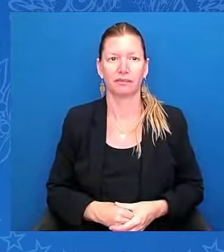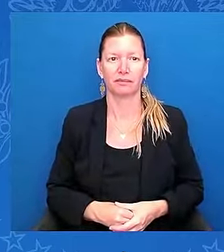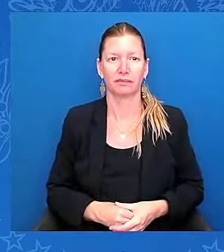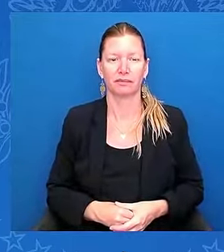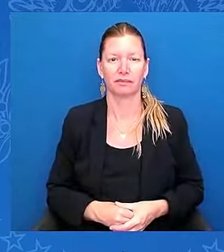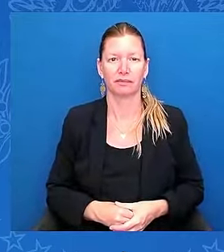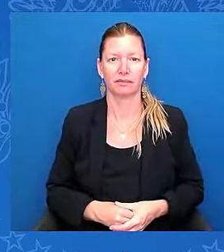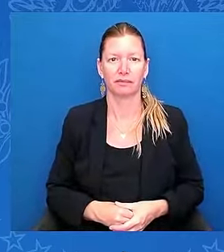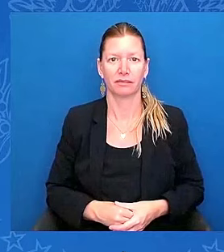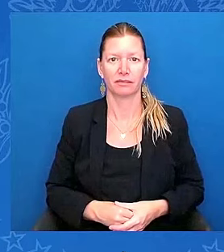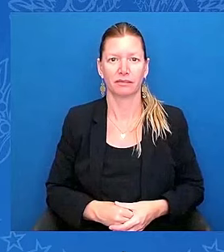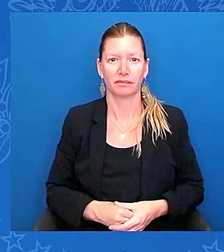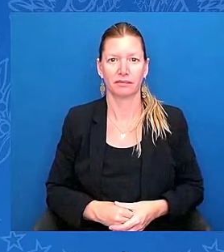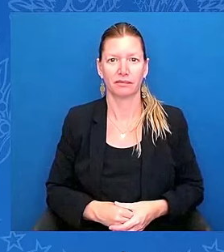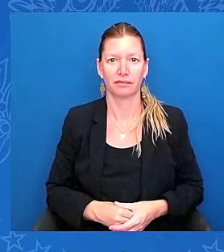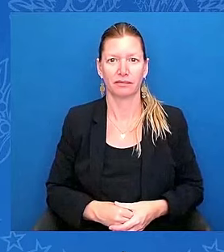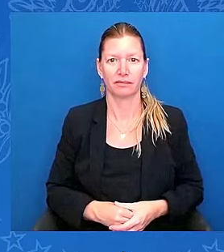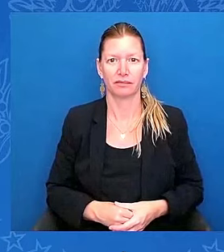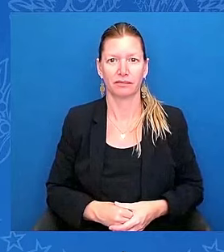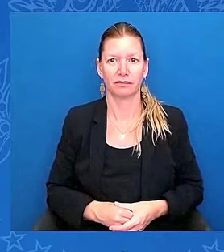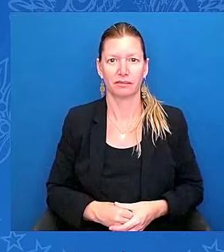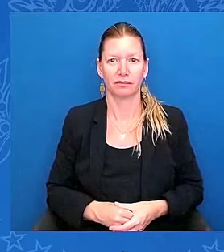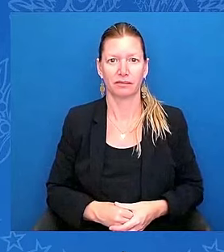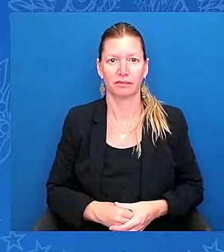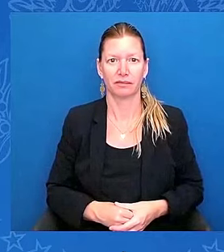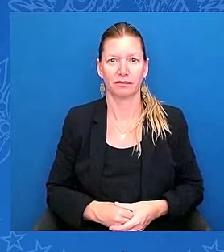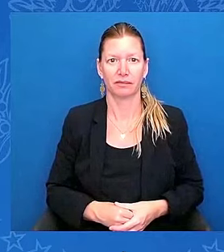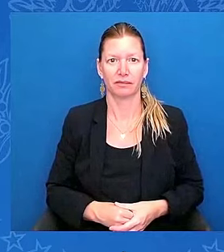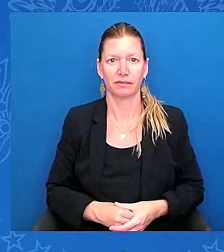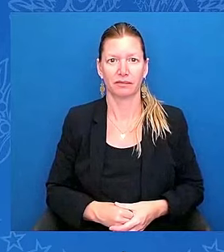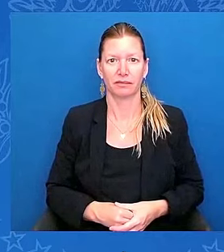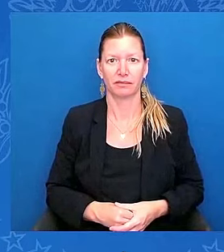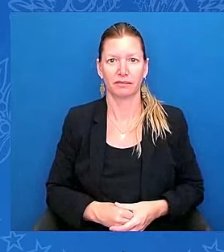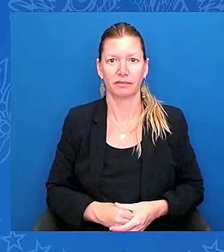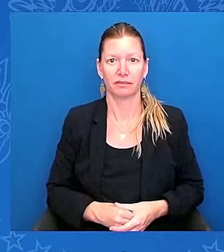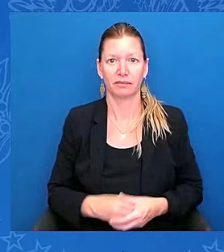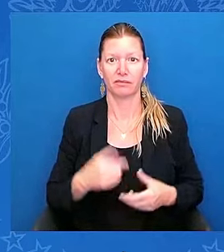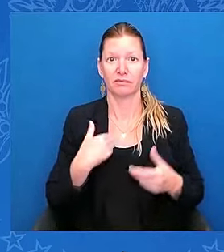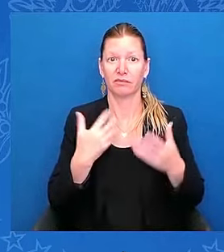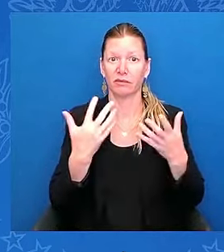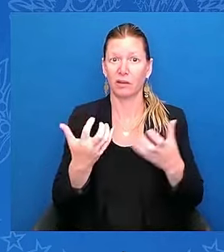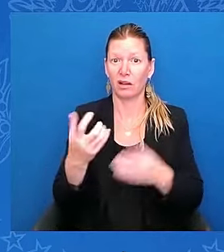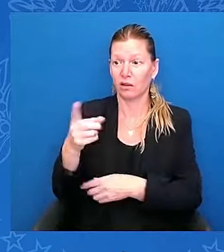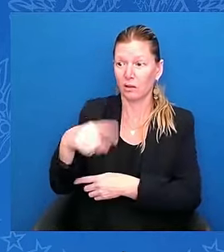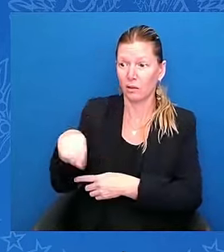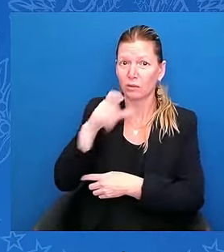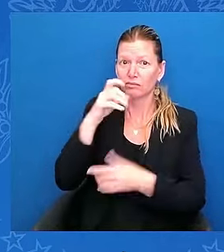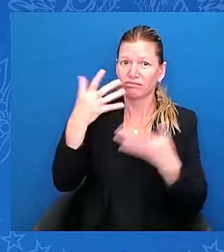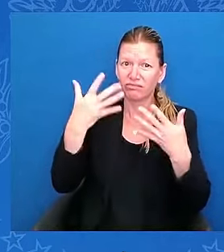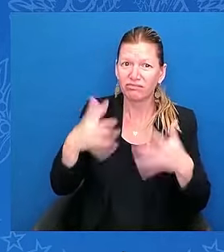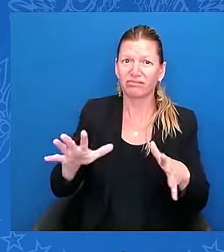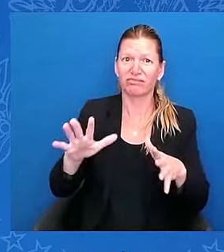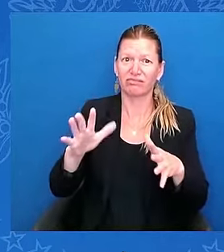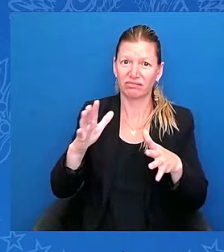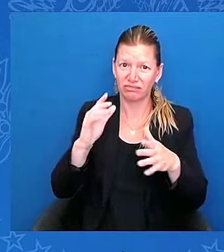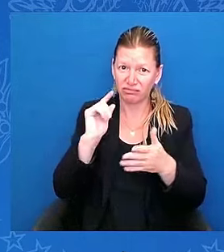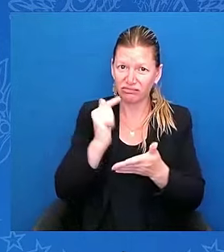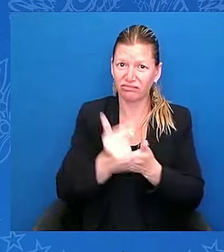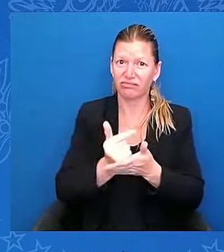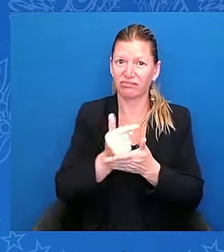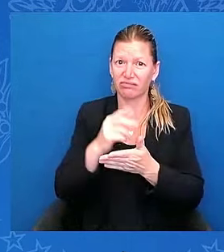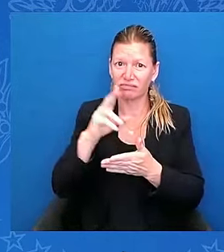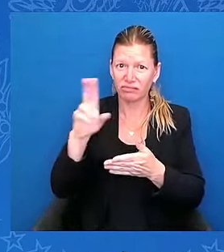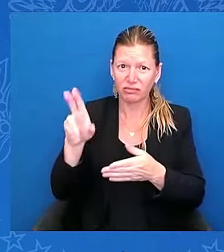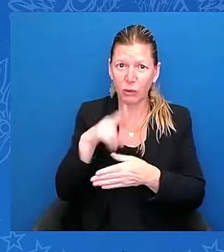I want those who've been educated at U.S. college and universities to put their skills and knowledge to work for here in America. I want to keep building the strongest